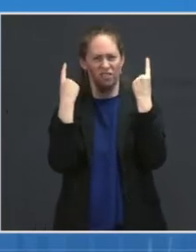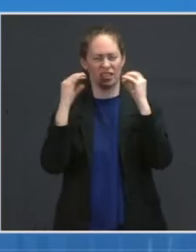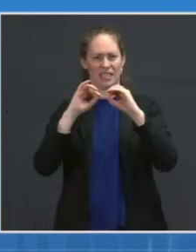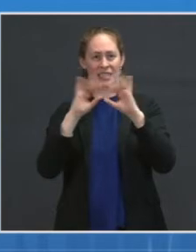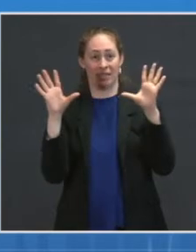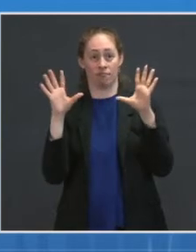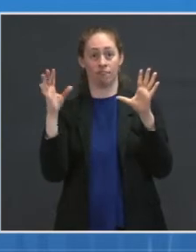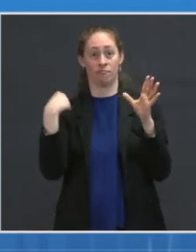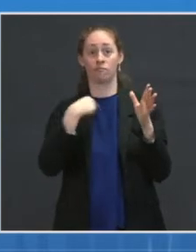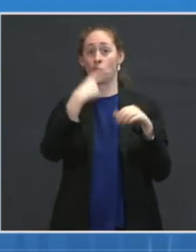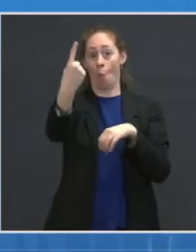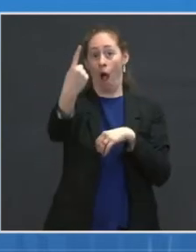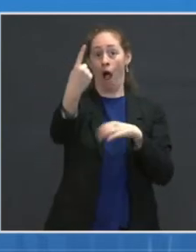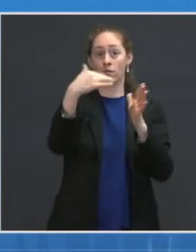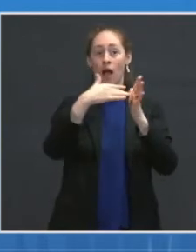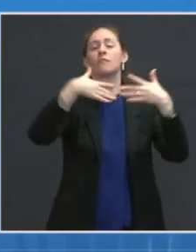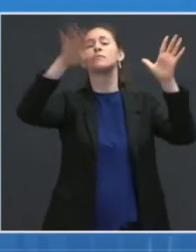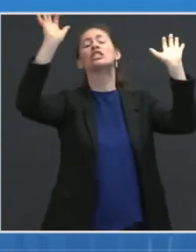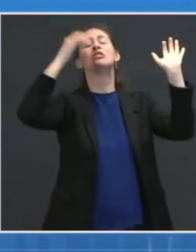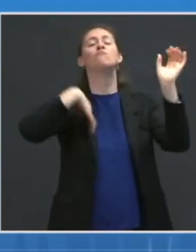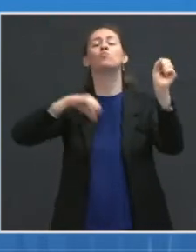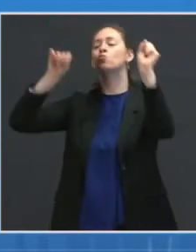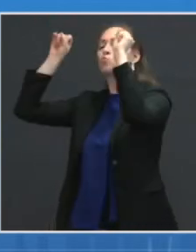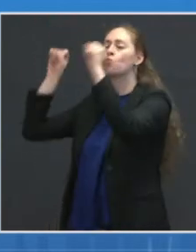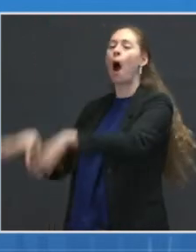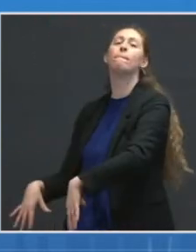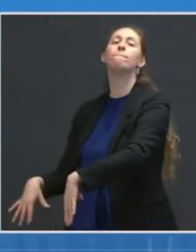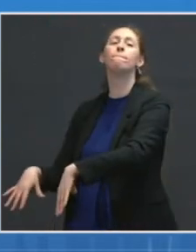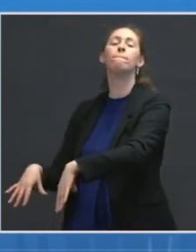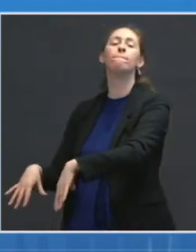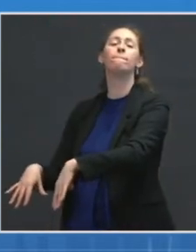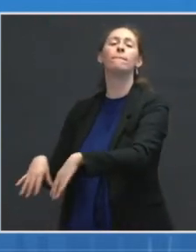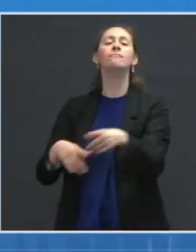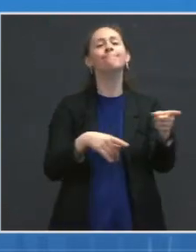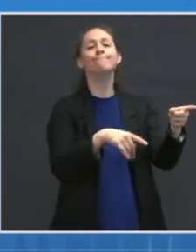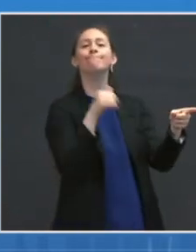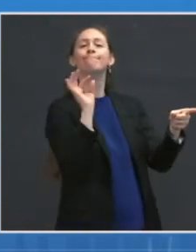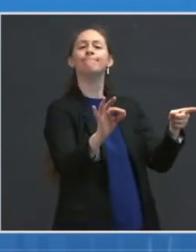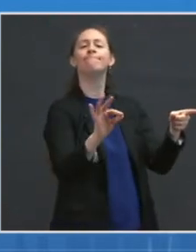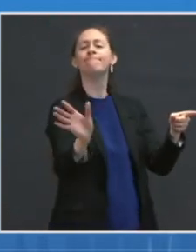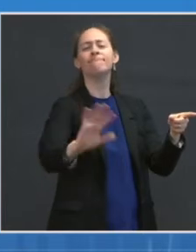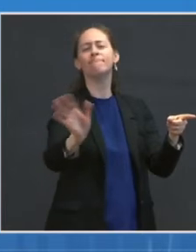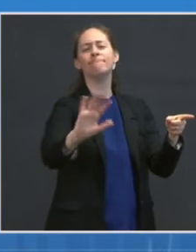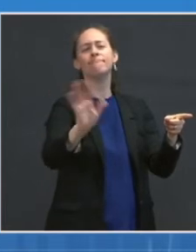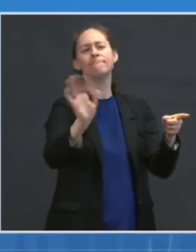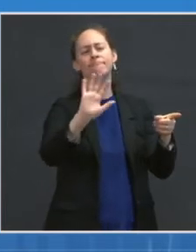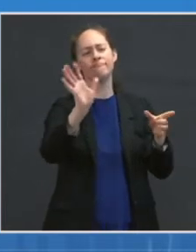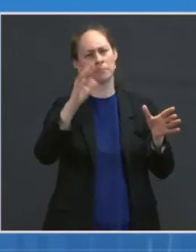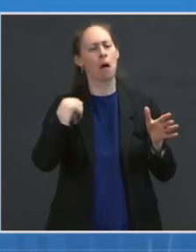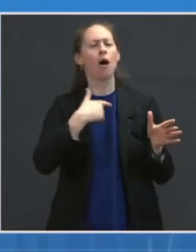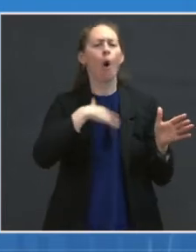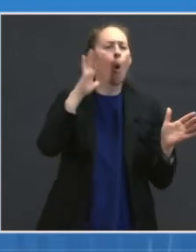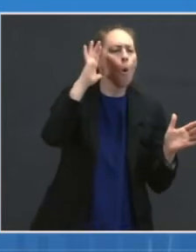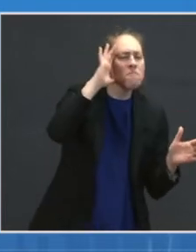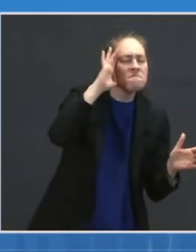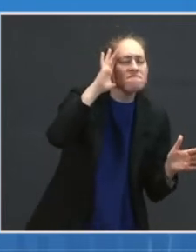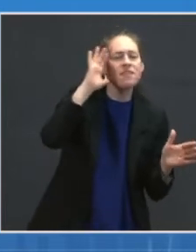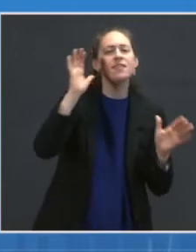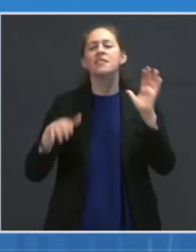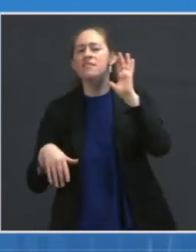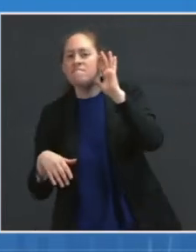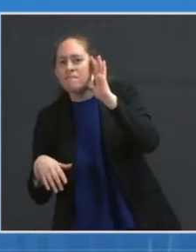happens to grab headlines. We here at the White House will, of course, listen to whatever the scientists have to say and adjust accordingly.